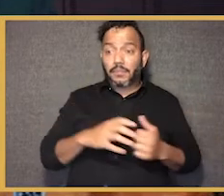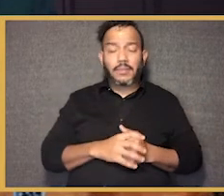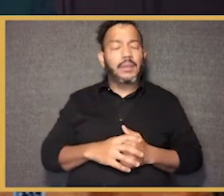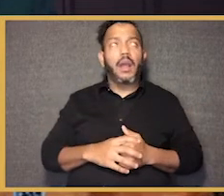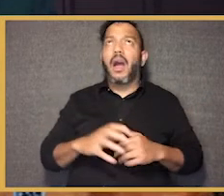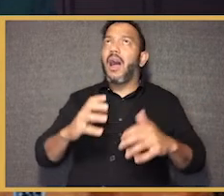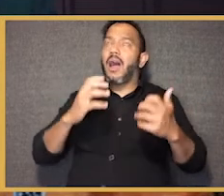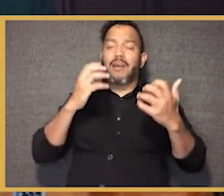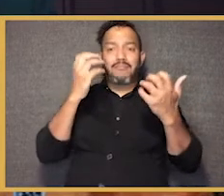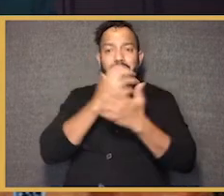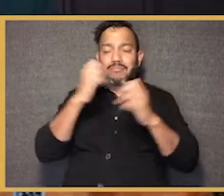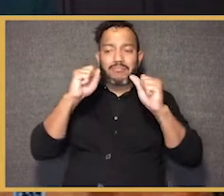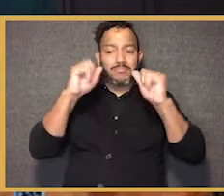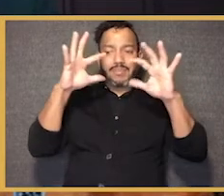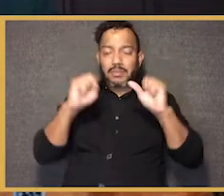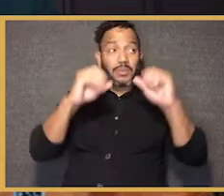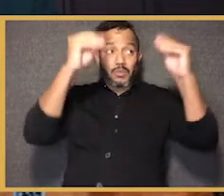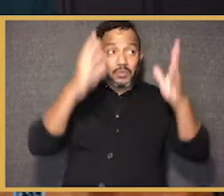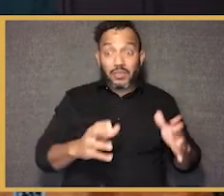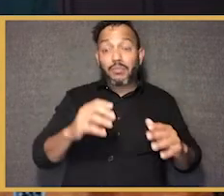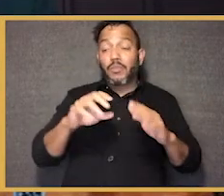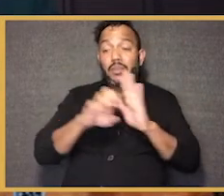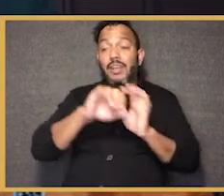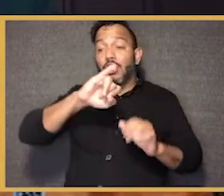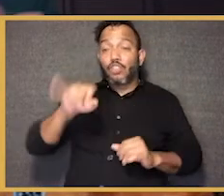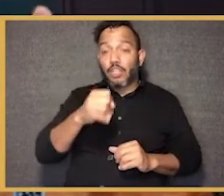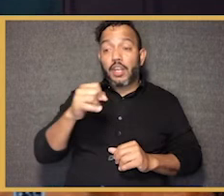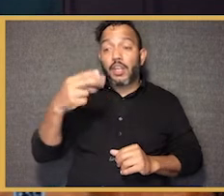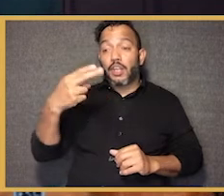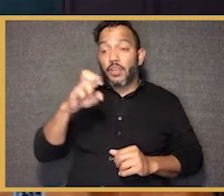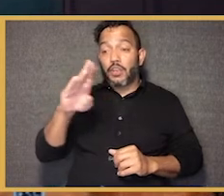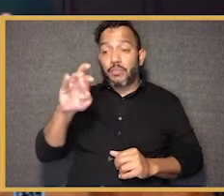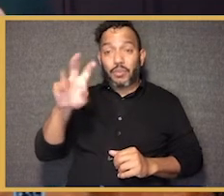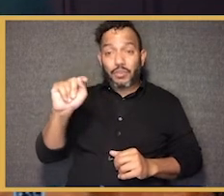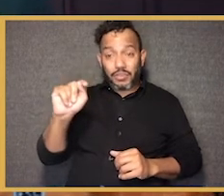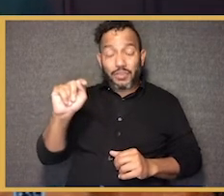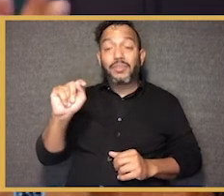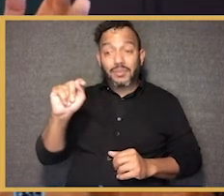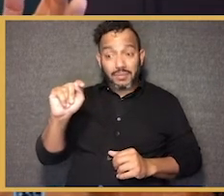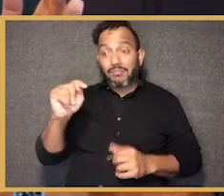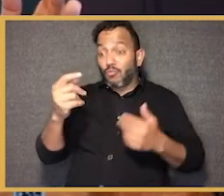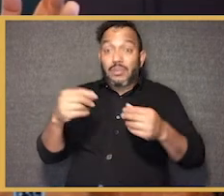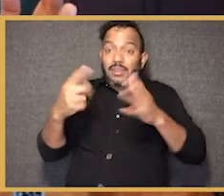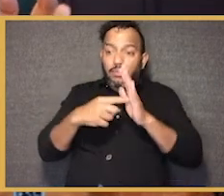some amazing professors like Jay Hubert, for example.